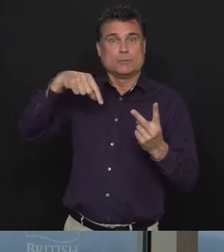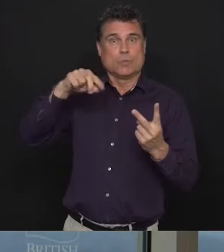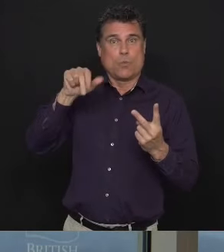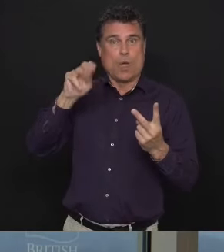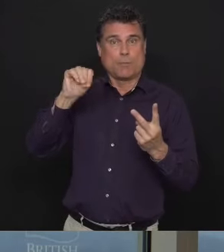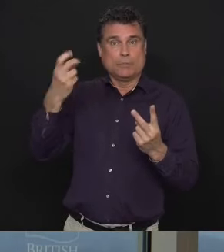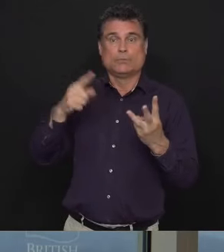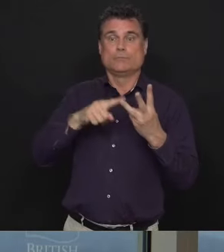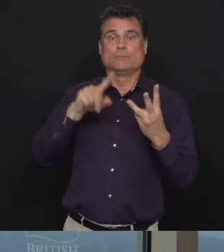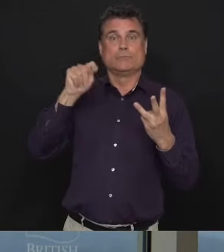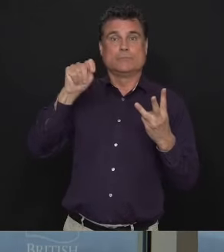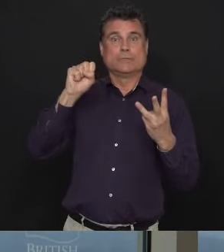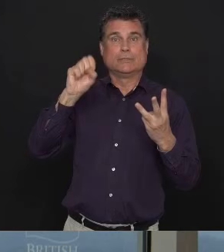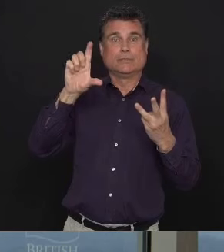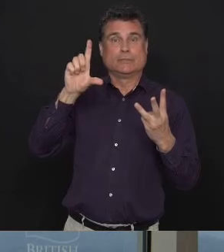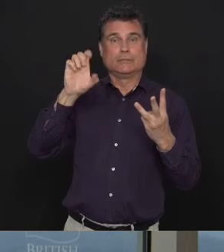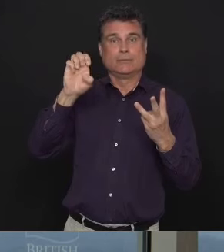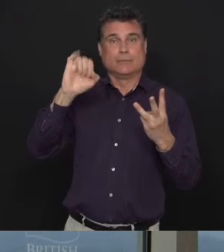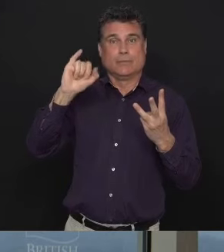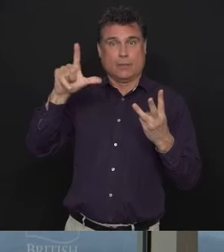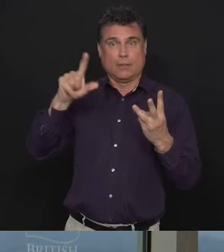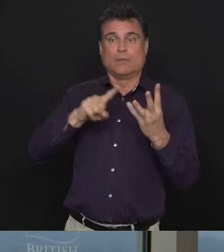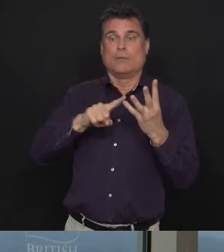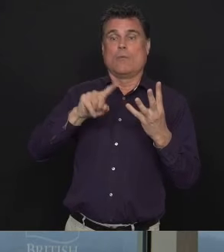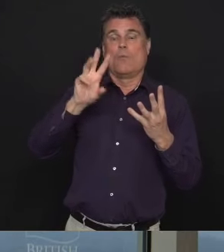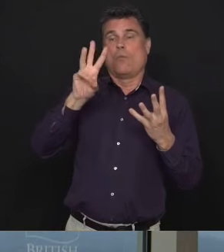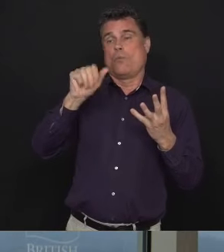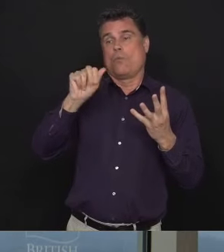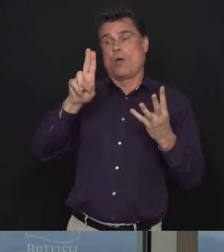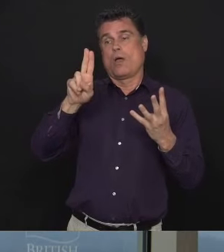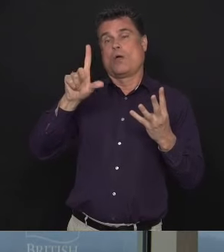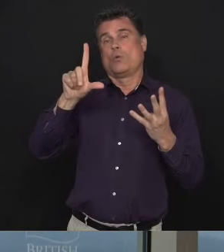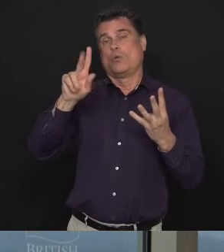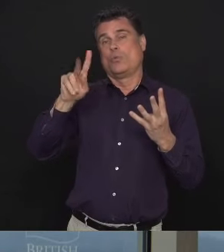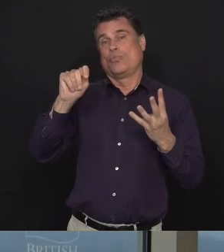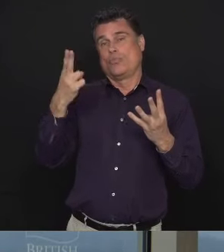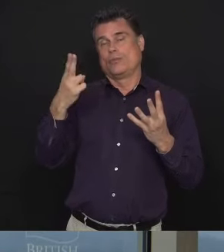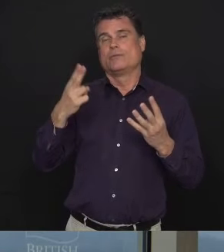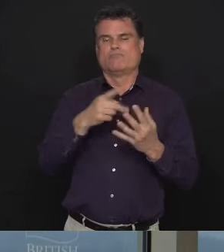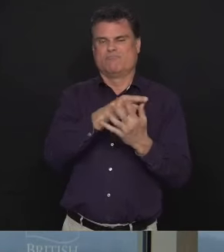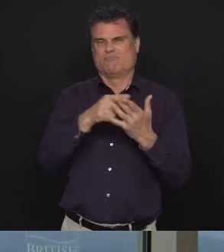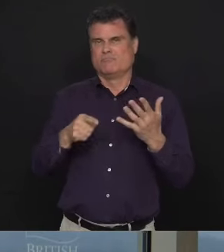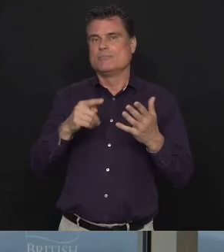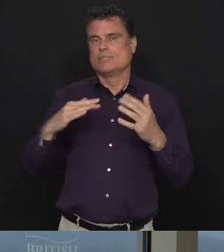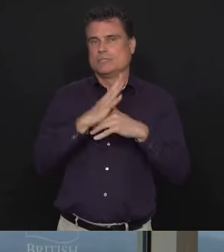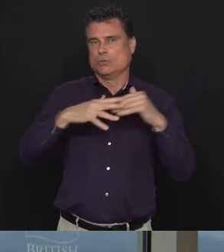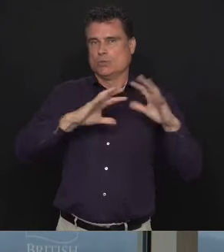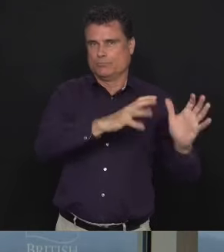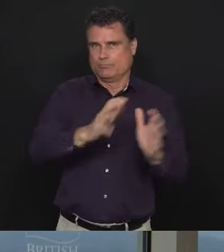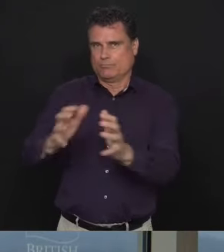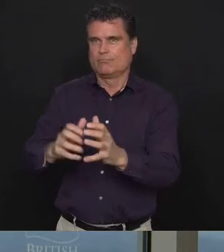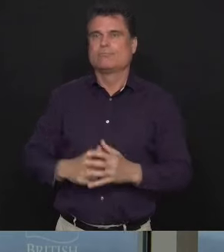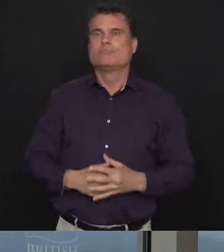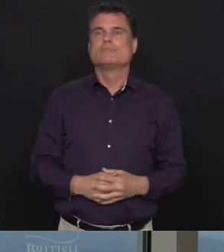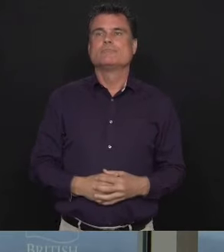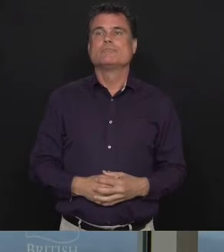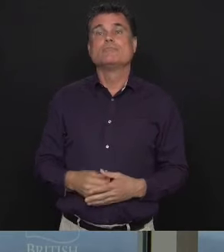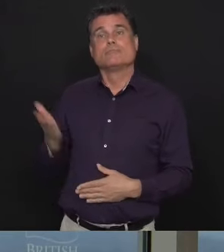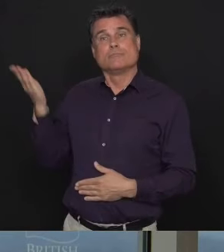Safety and the Solicitor General. Off the top, I want to speak about some of the positive things we are seeing in the face of this pandemic.